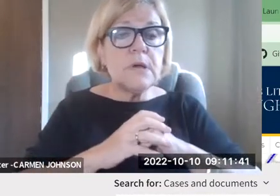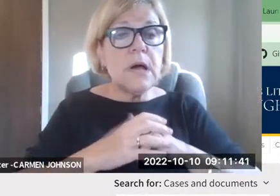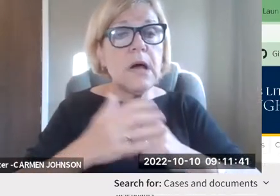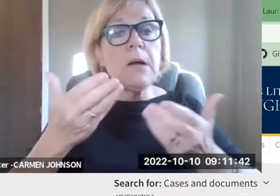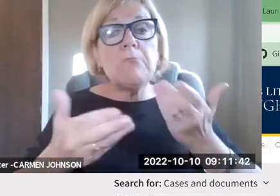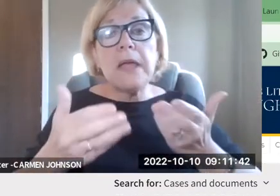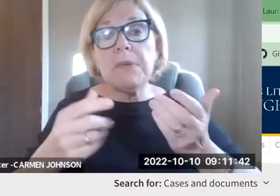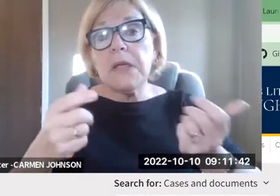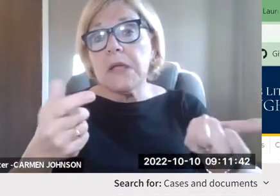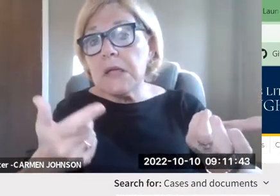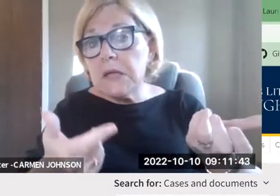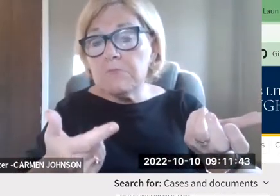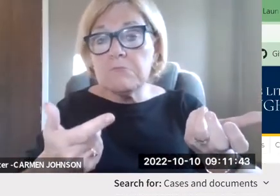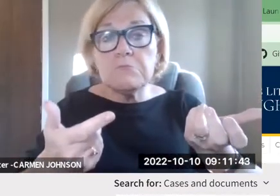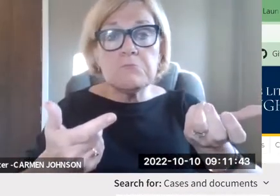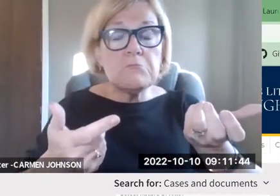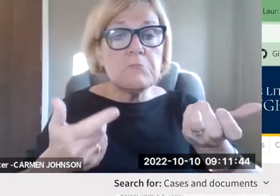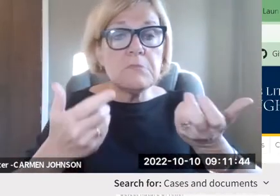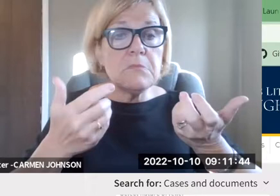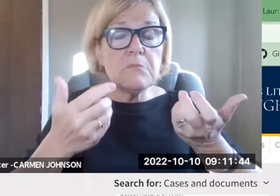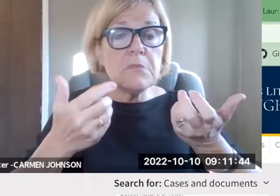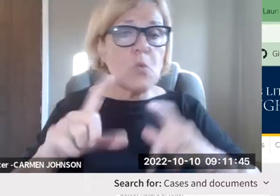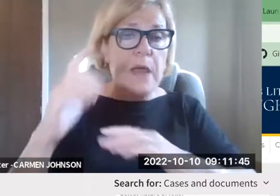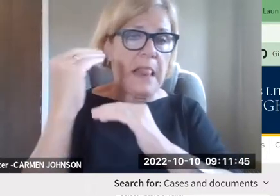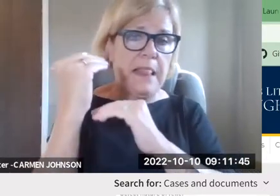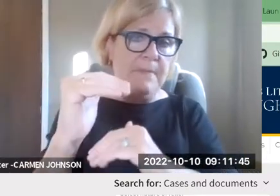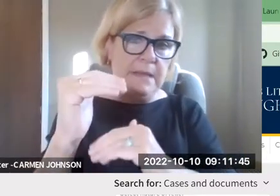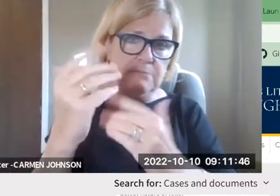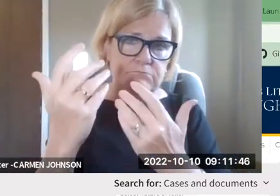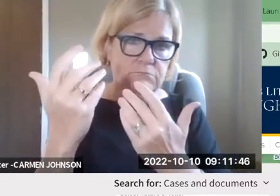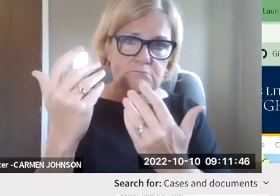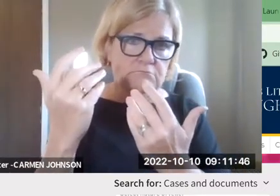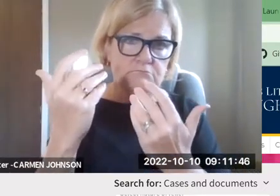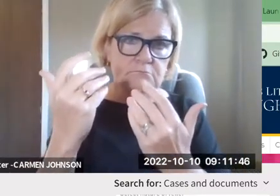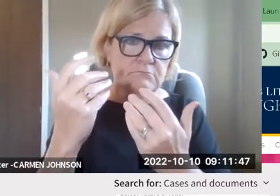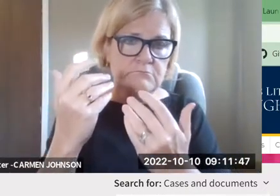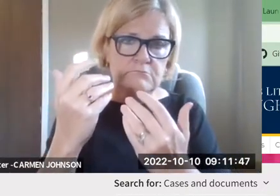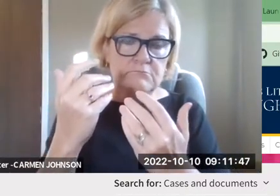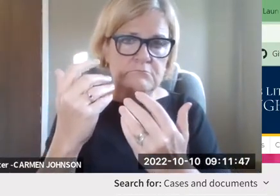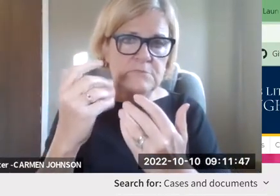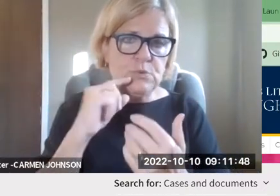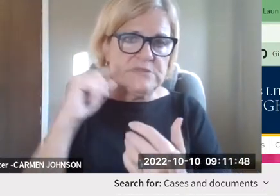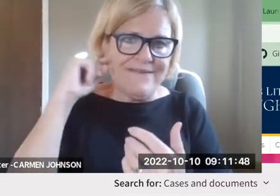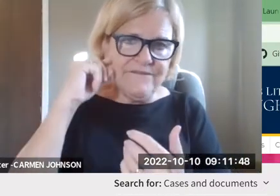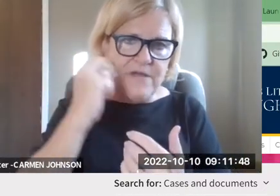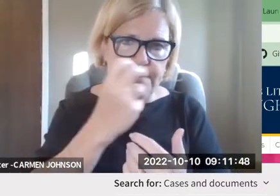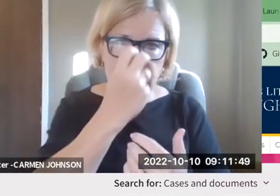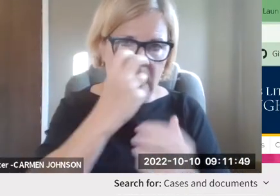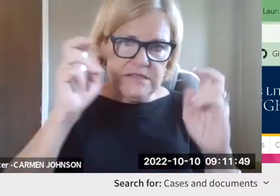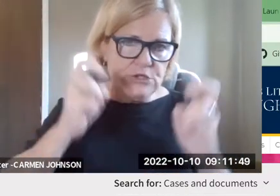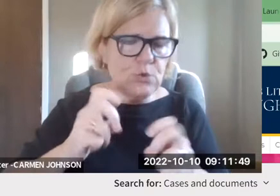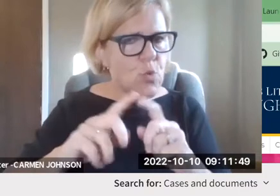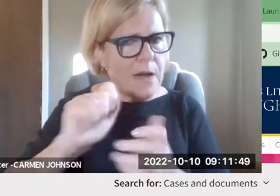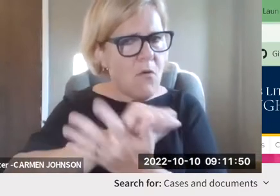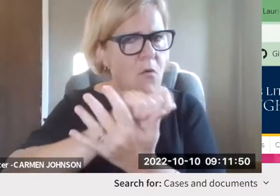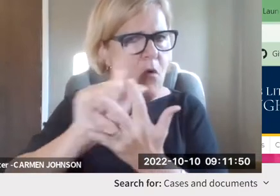for example, like maybe you want down here. Um, maybe you want, um, you don't want to